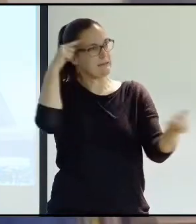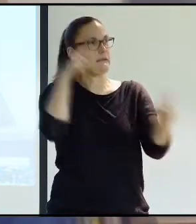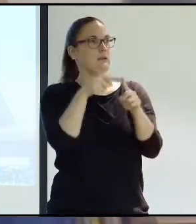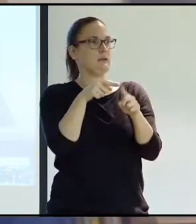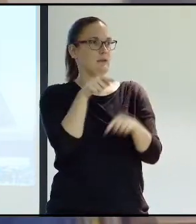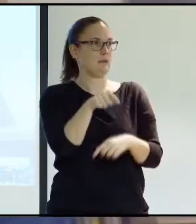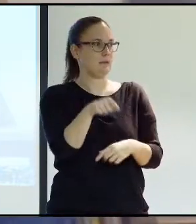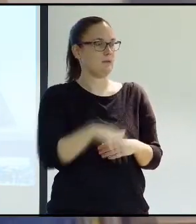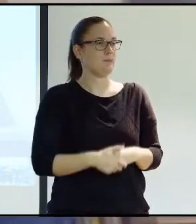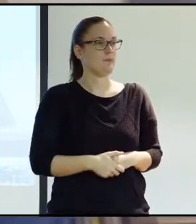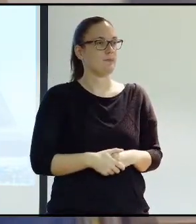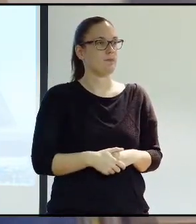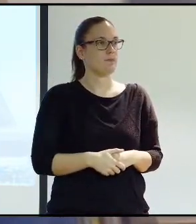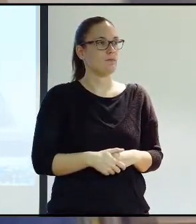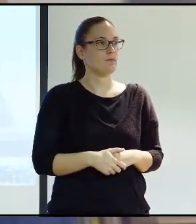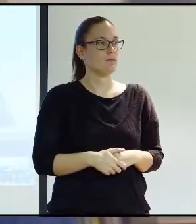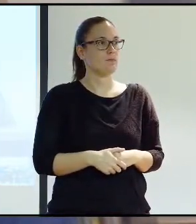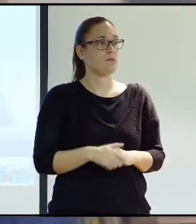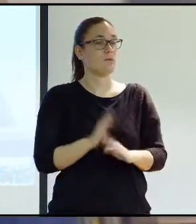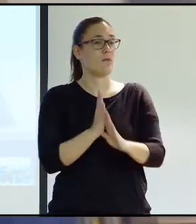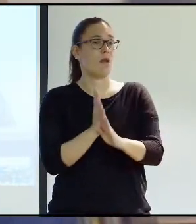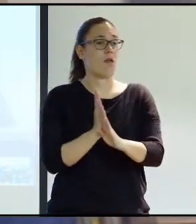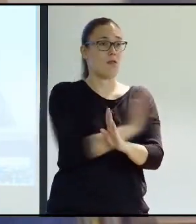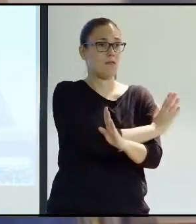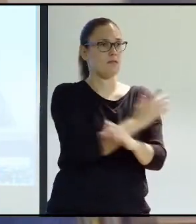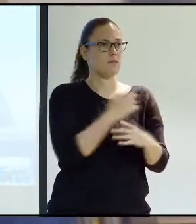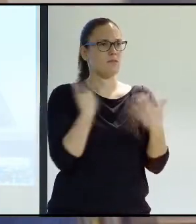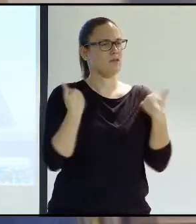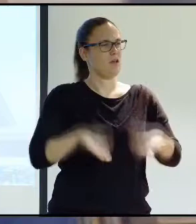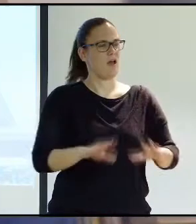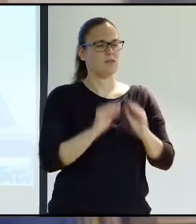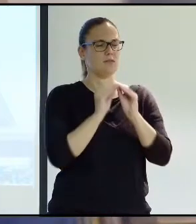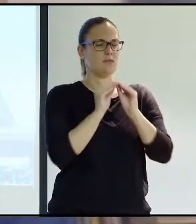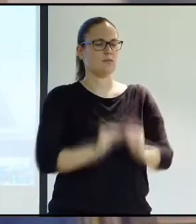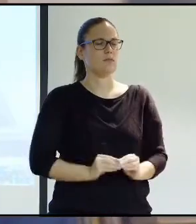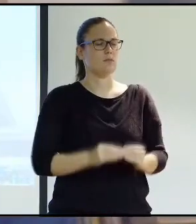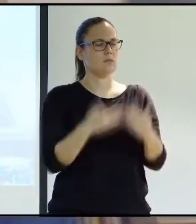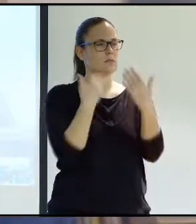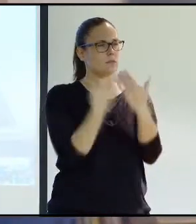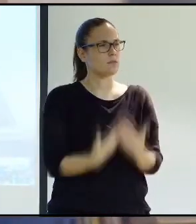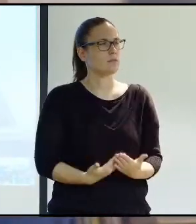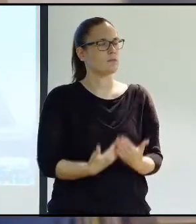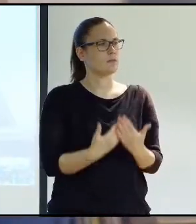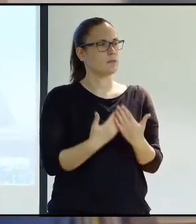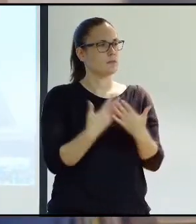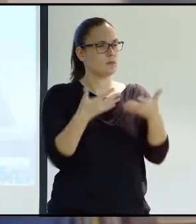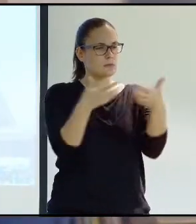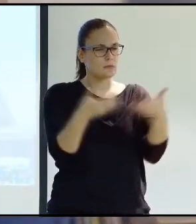But before I participated in these sit-ins, we've written lots of essays and put together lots of documents